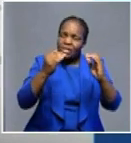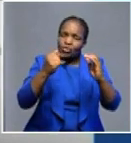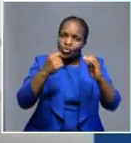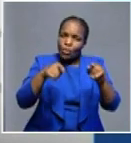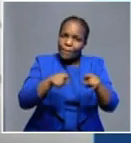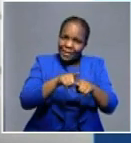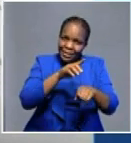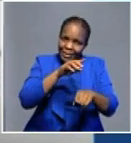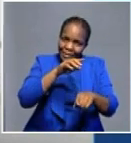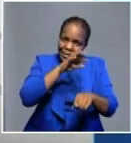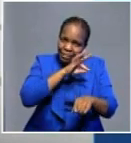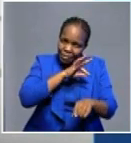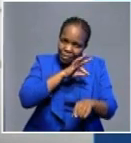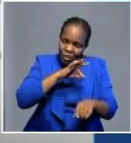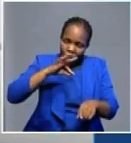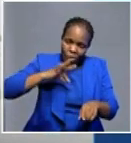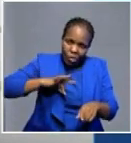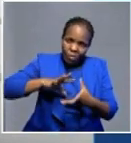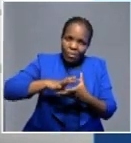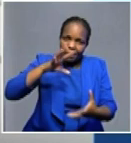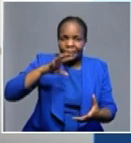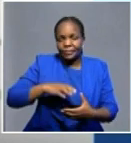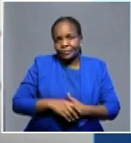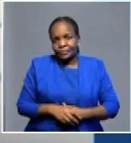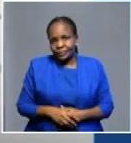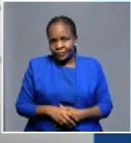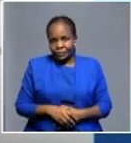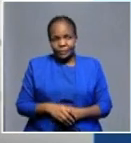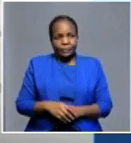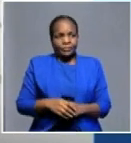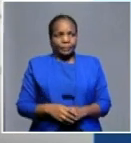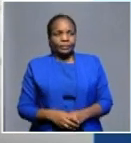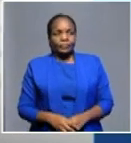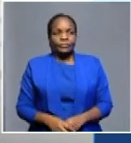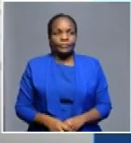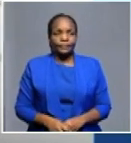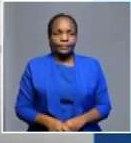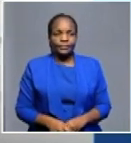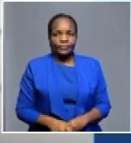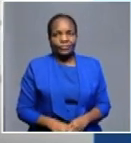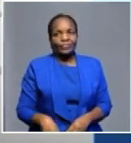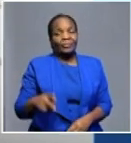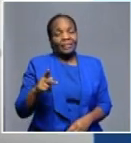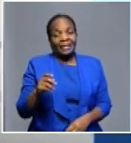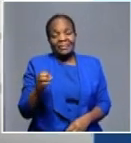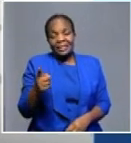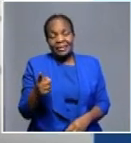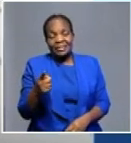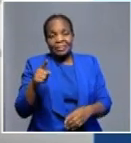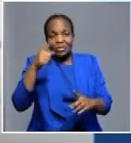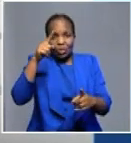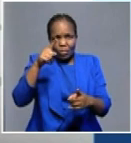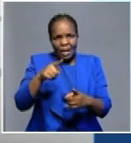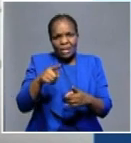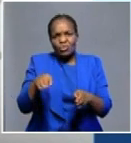Otherwise, if they cannot entirely suspend temporarily these MDC charges, they can even, you know, reduce it to